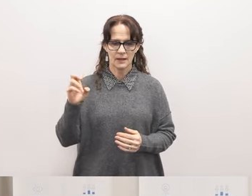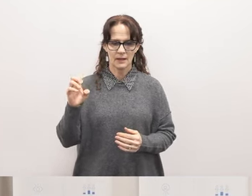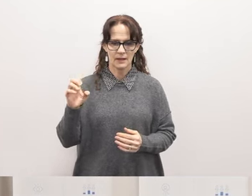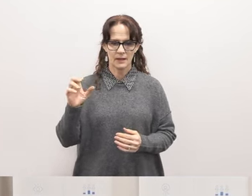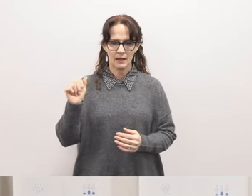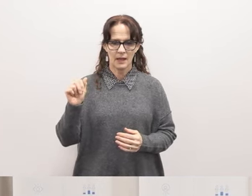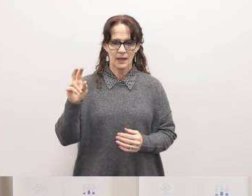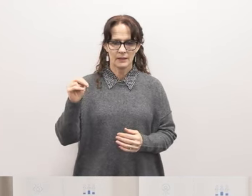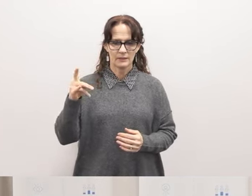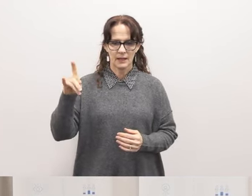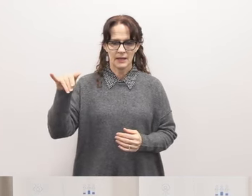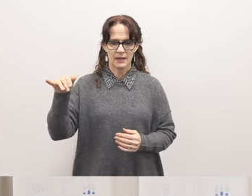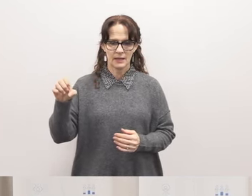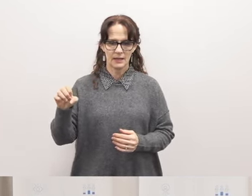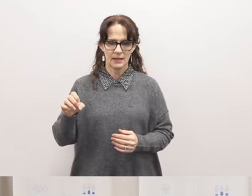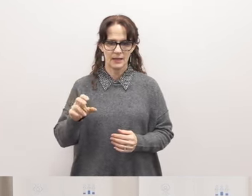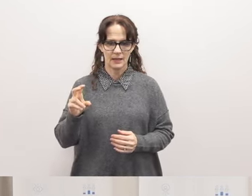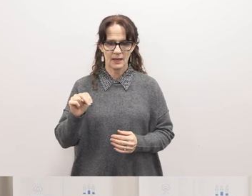Anayeli.